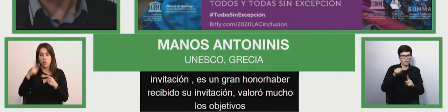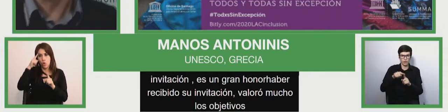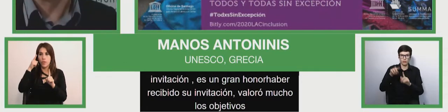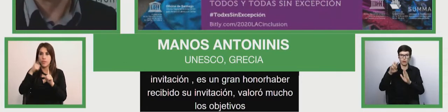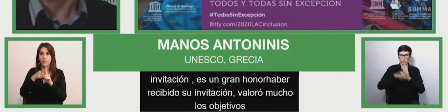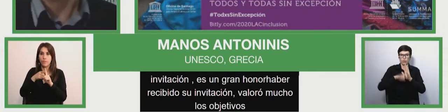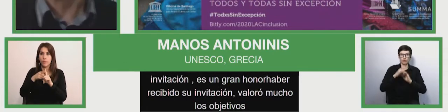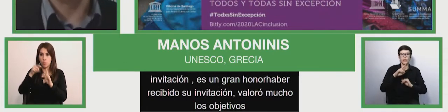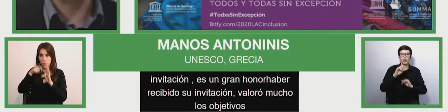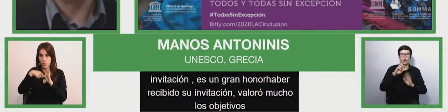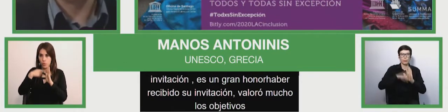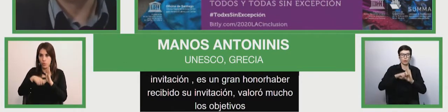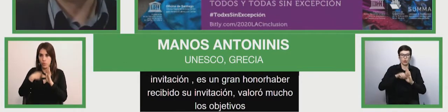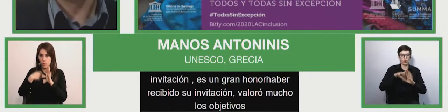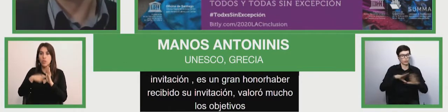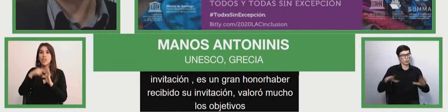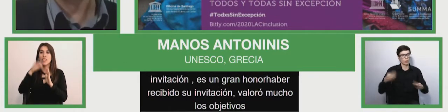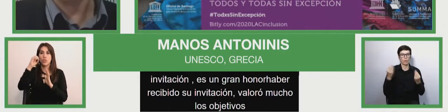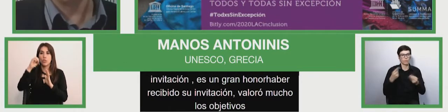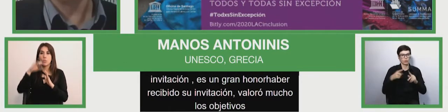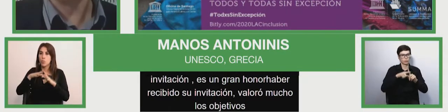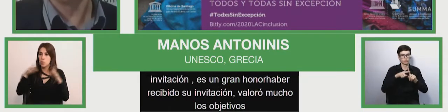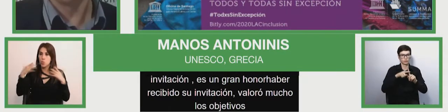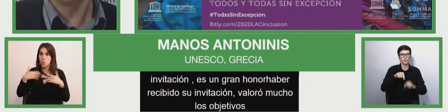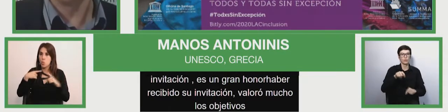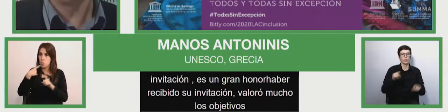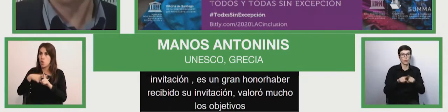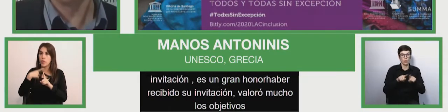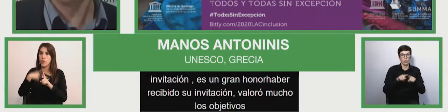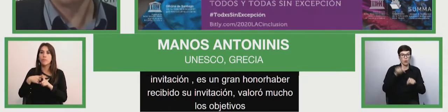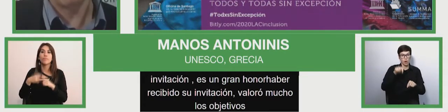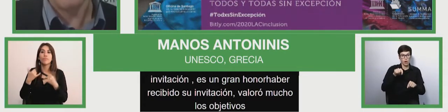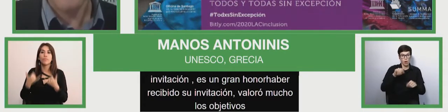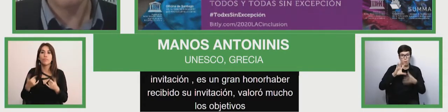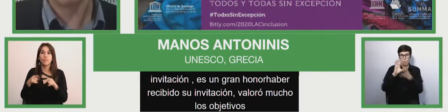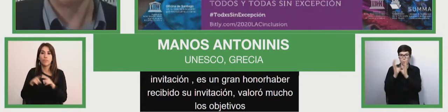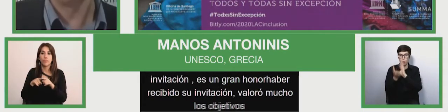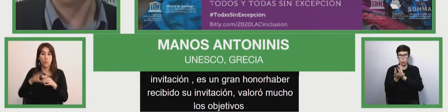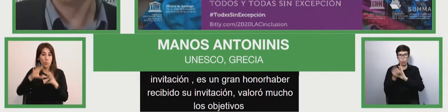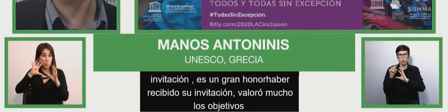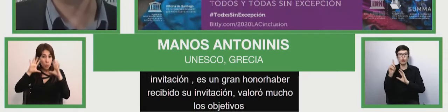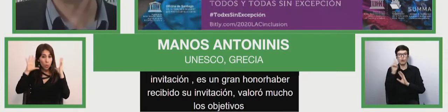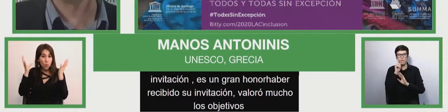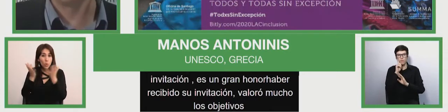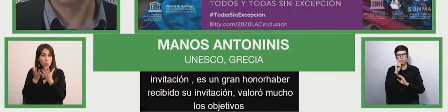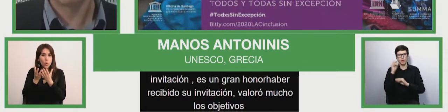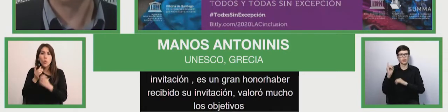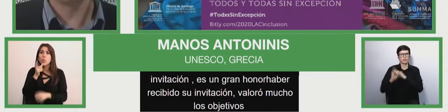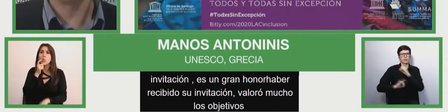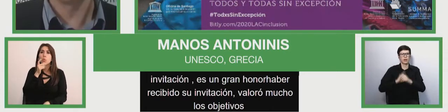education in the world has a mandate of monitoring the